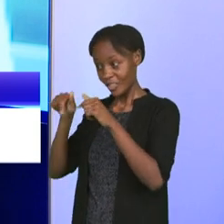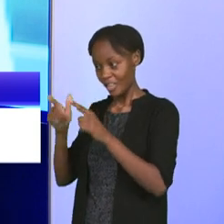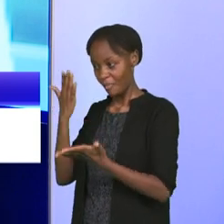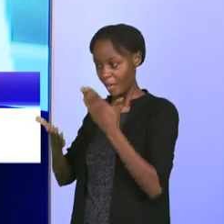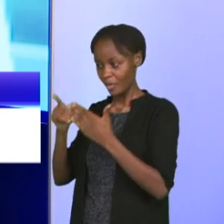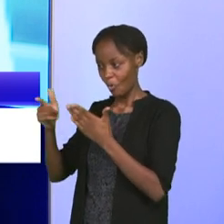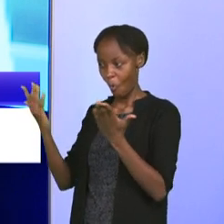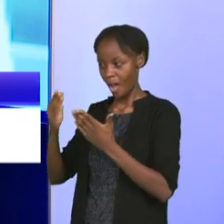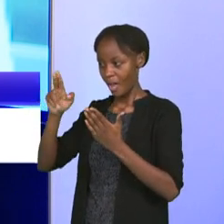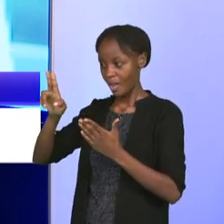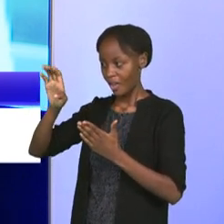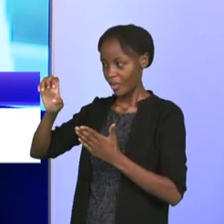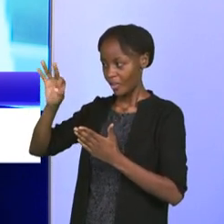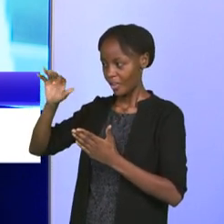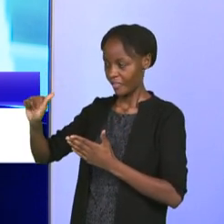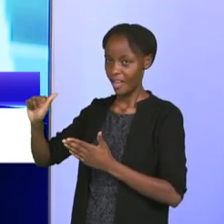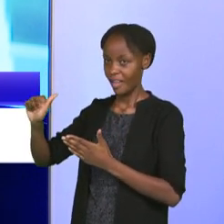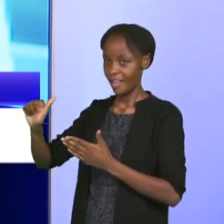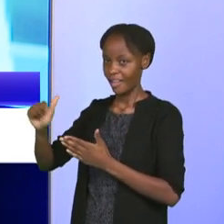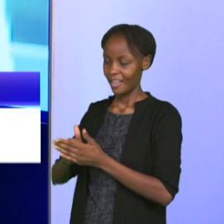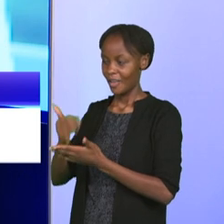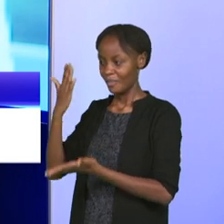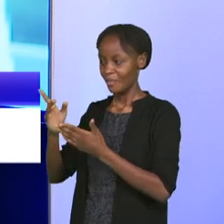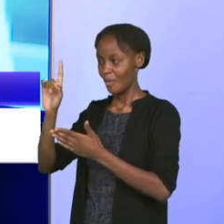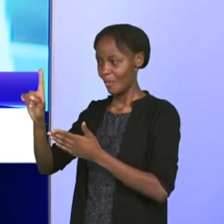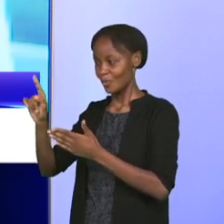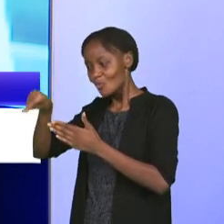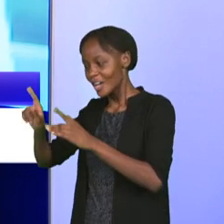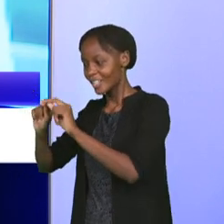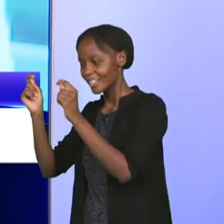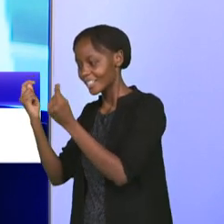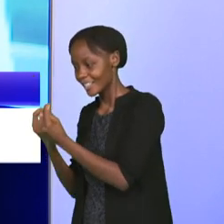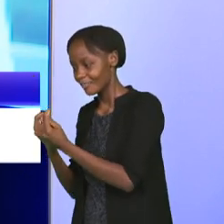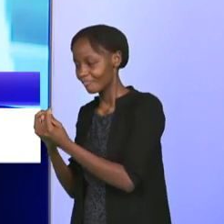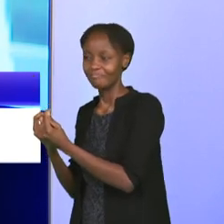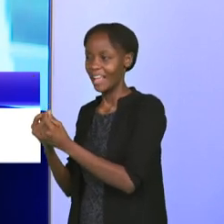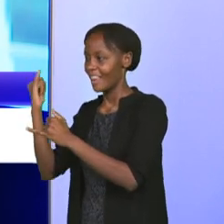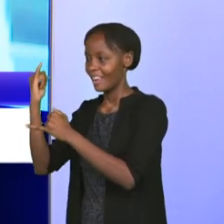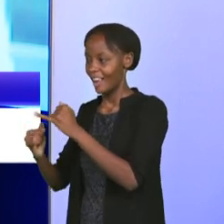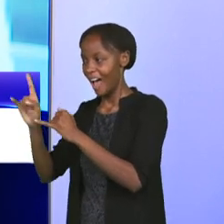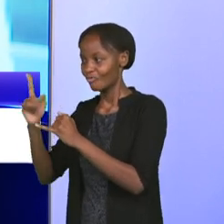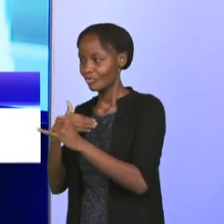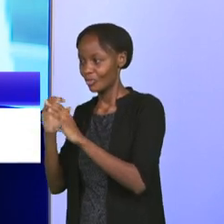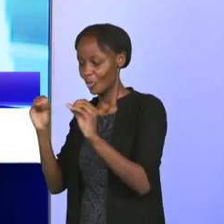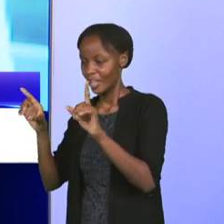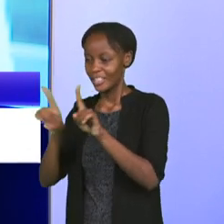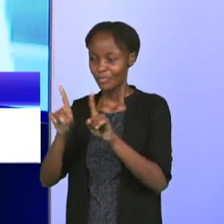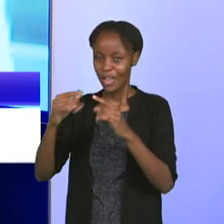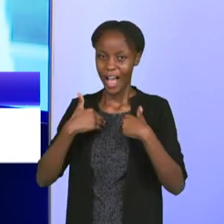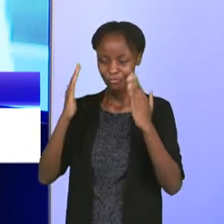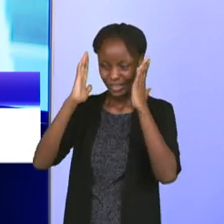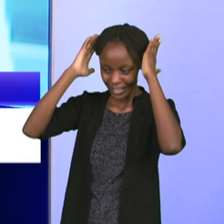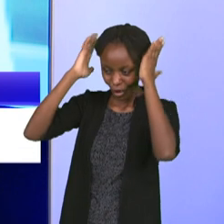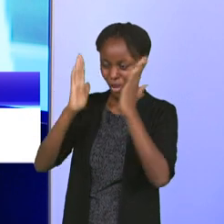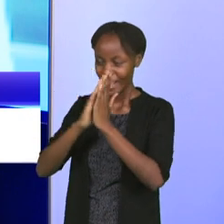UEFA Champions League final. Your team is one goal down. It's the 90th minute and your team, are having Cristiano Ronaldo and Lionel